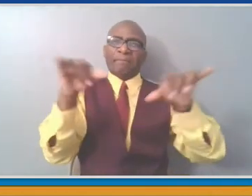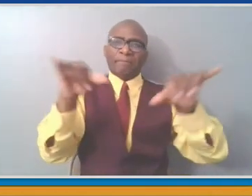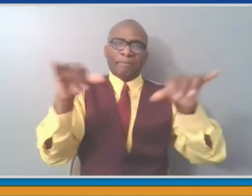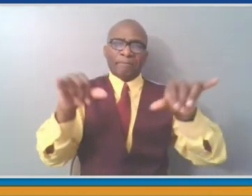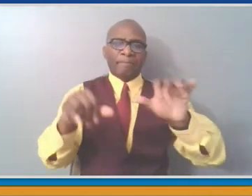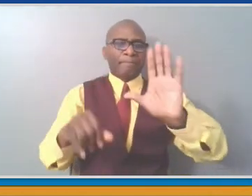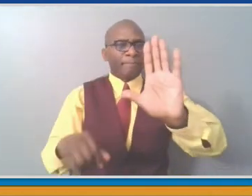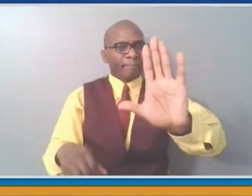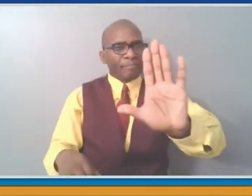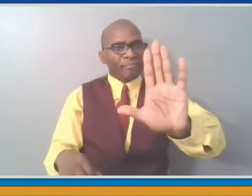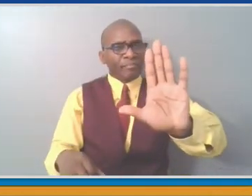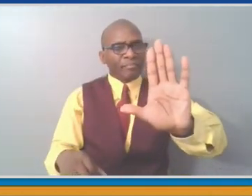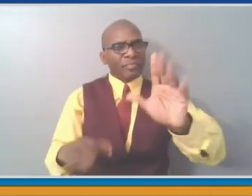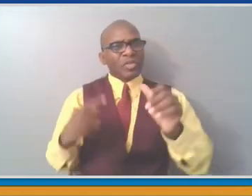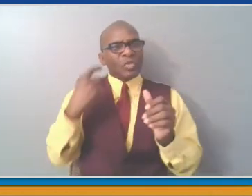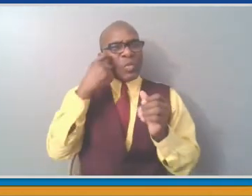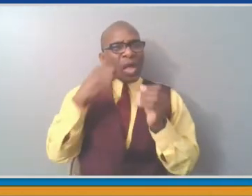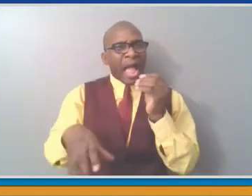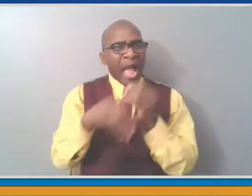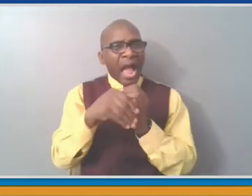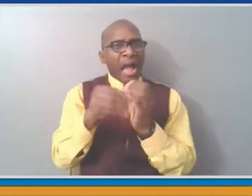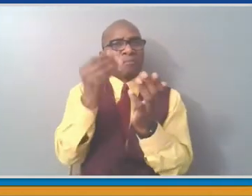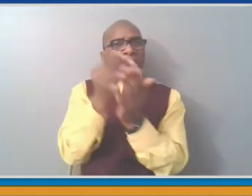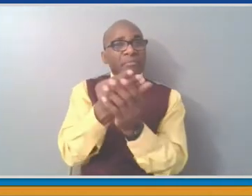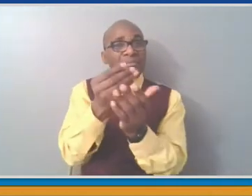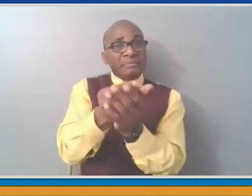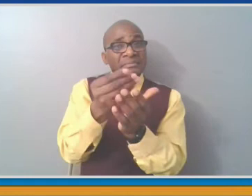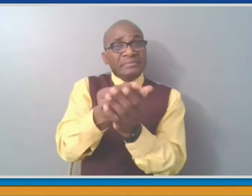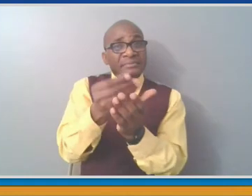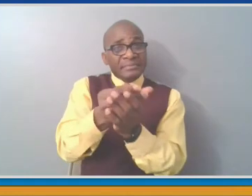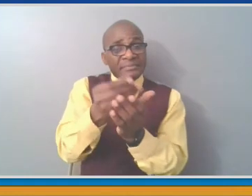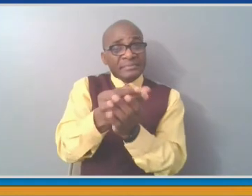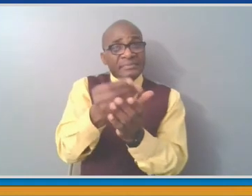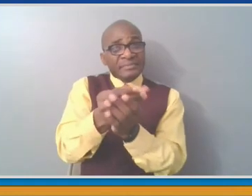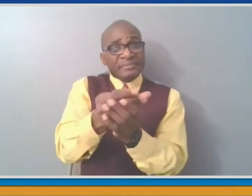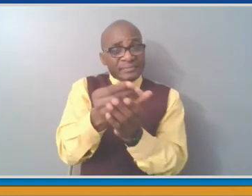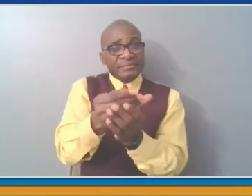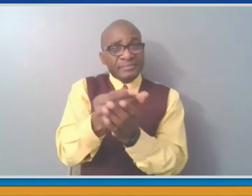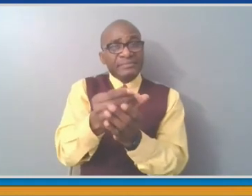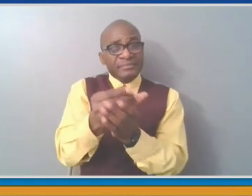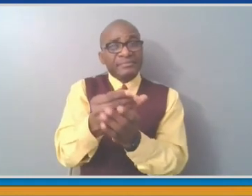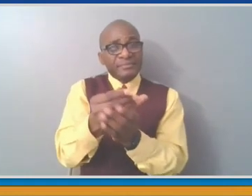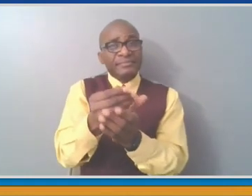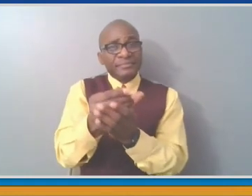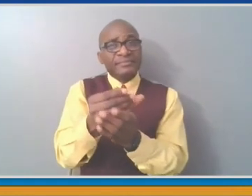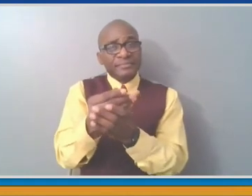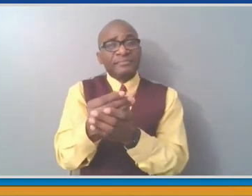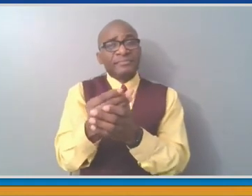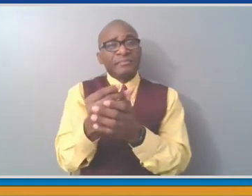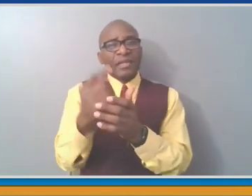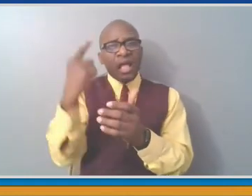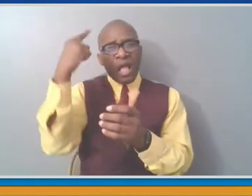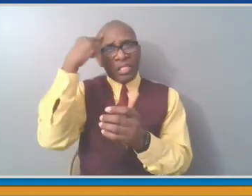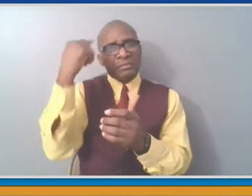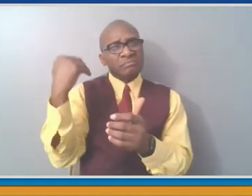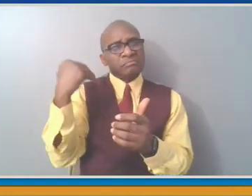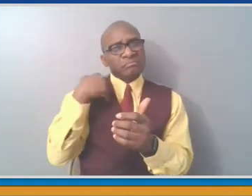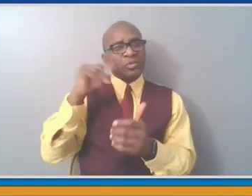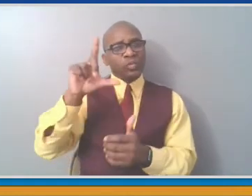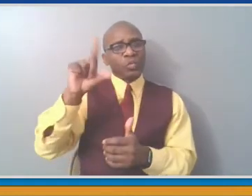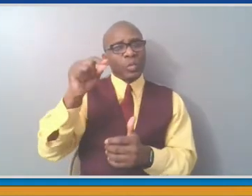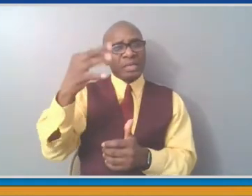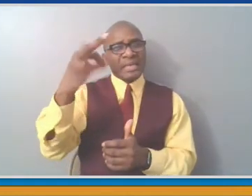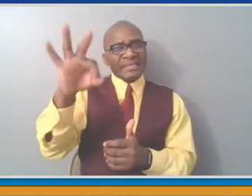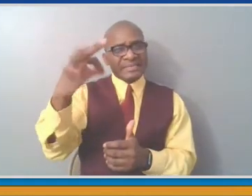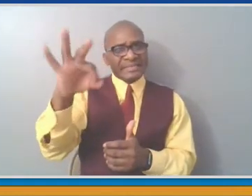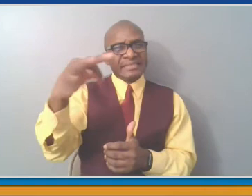in the budget for 2020, which was approved in 2019. This was a matter of public record at the time. Most people don't follow these budgets